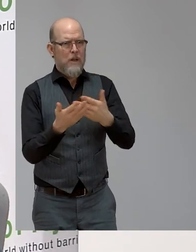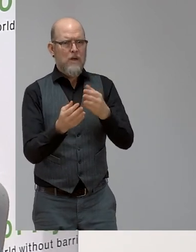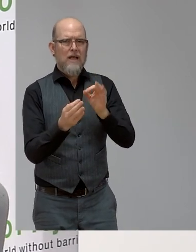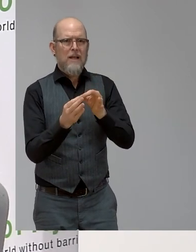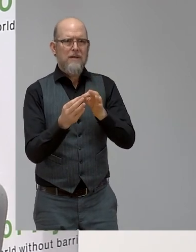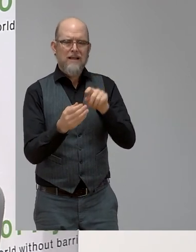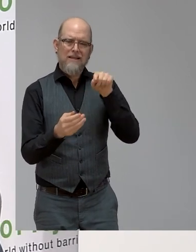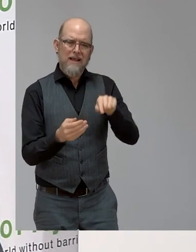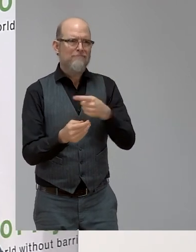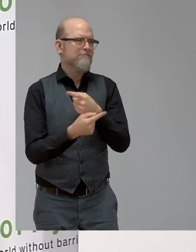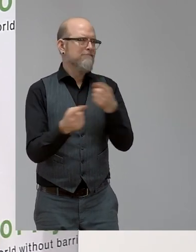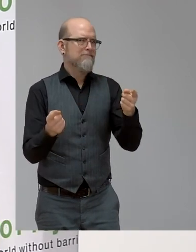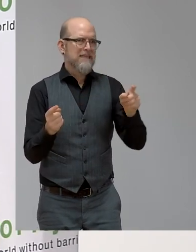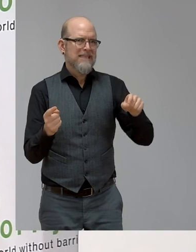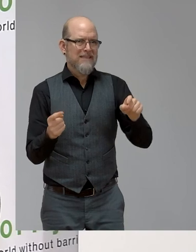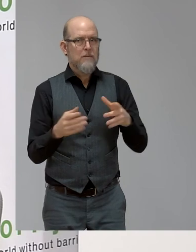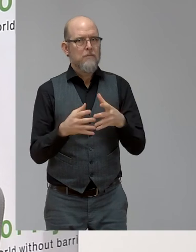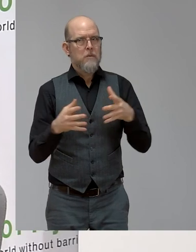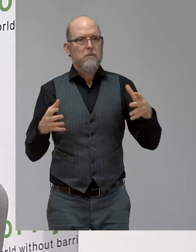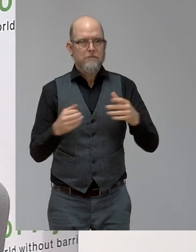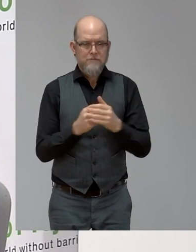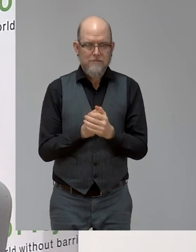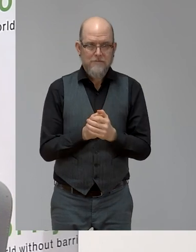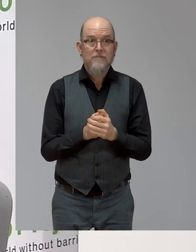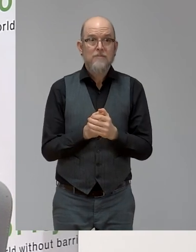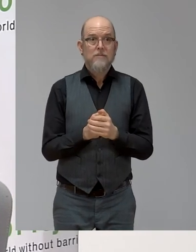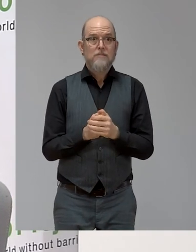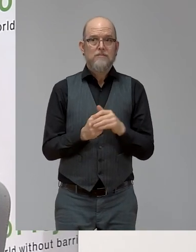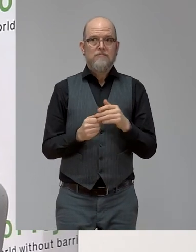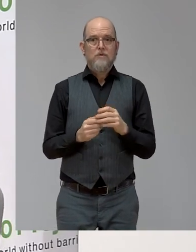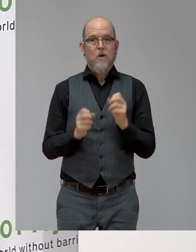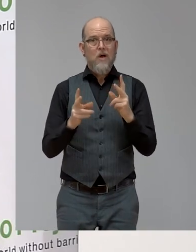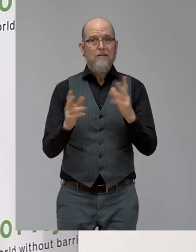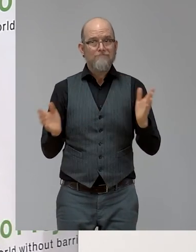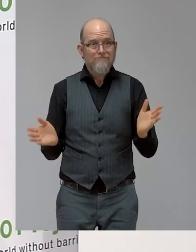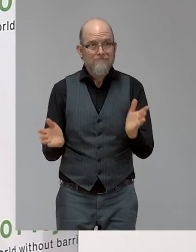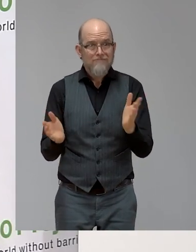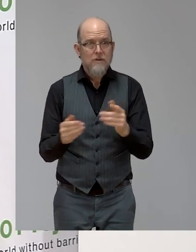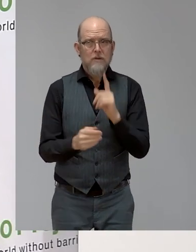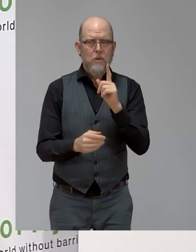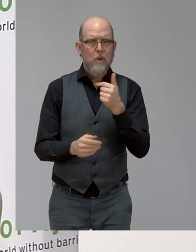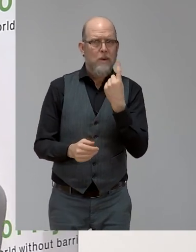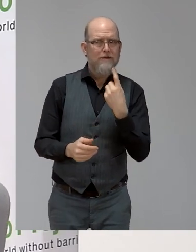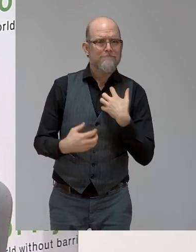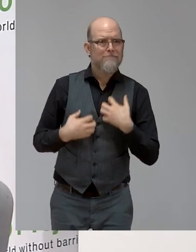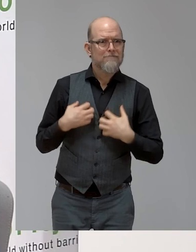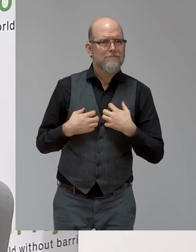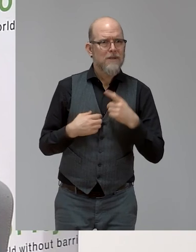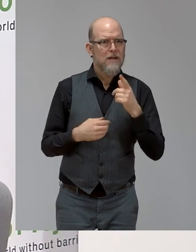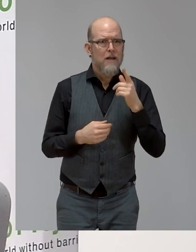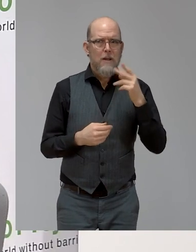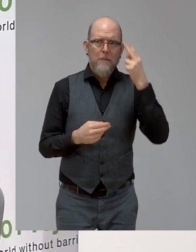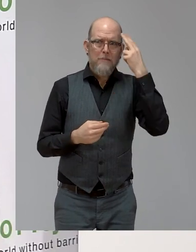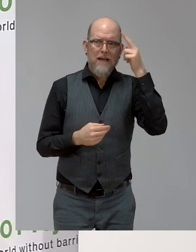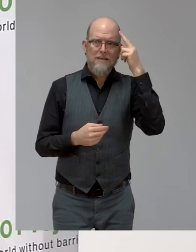So please go on. I also thought quite interesting from Mexico that the Chamber of